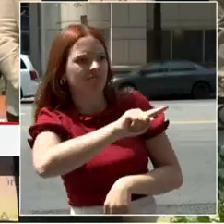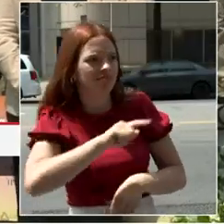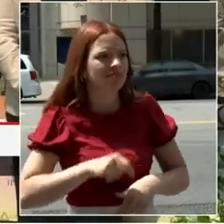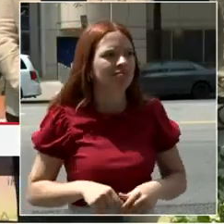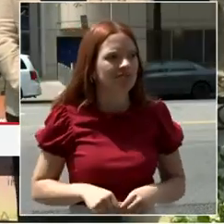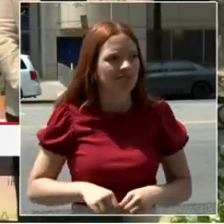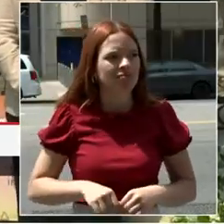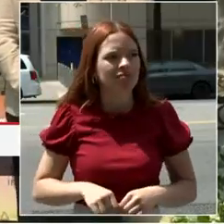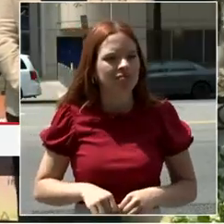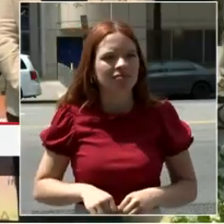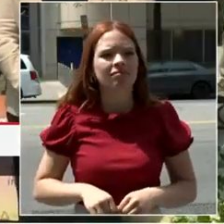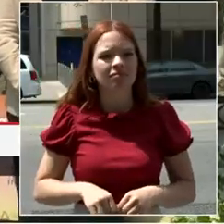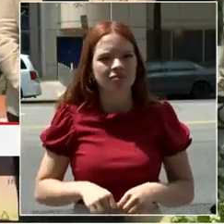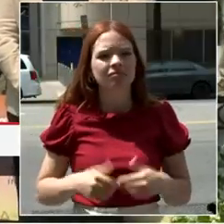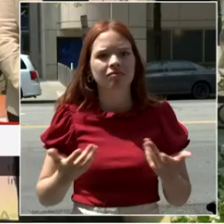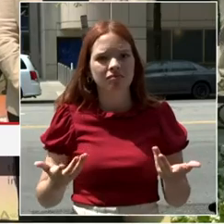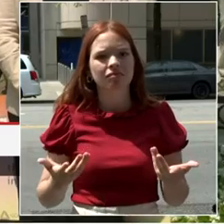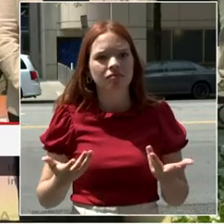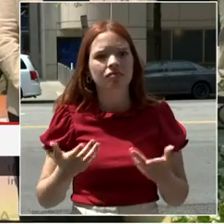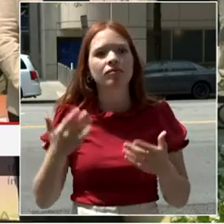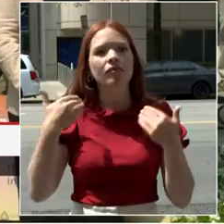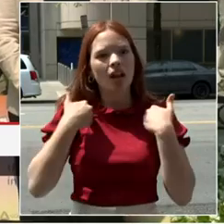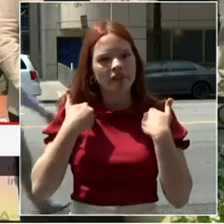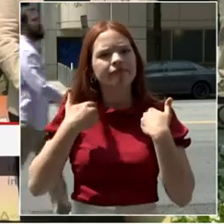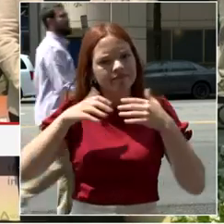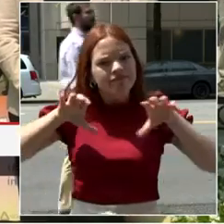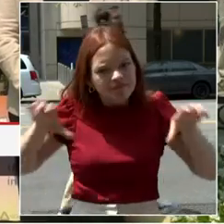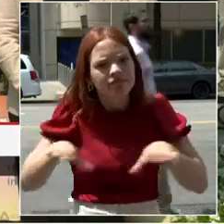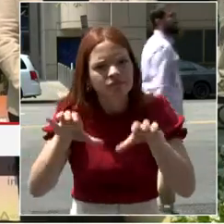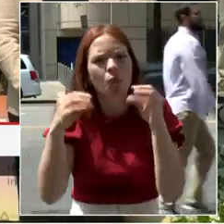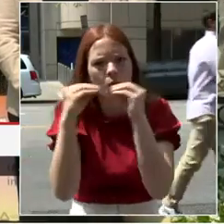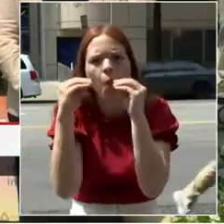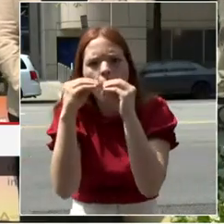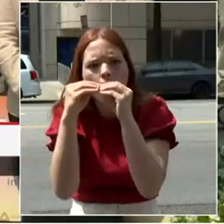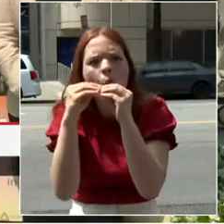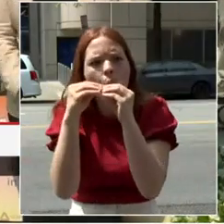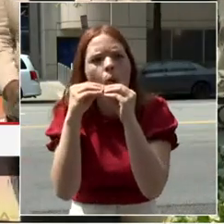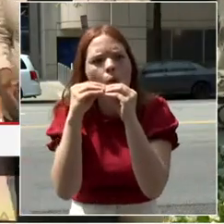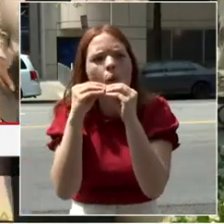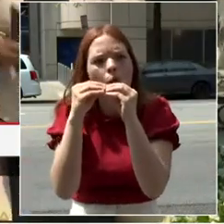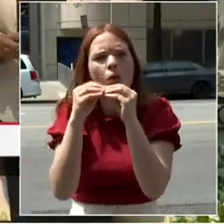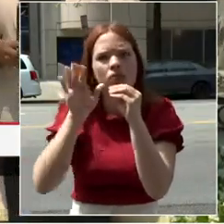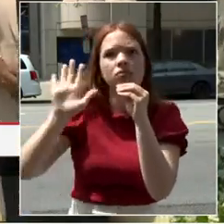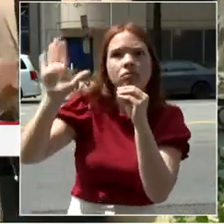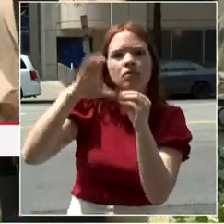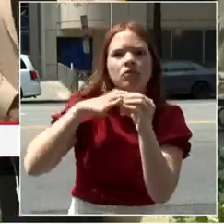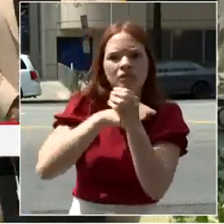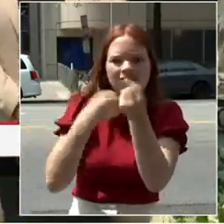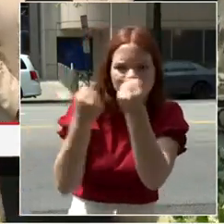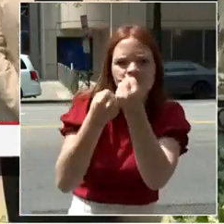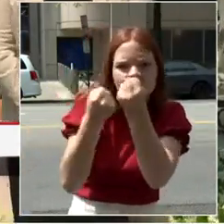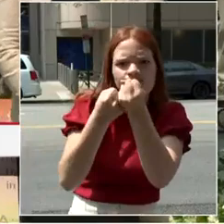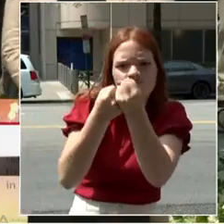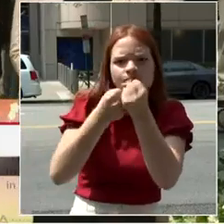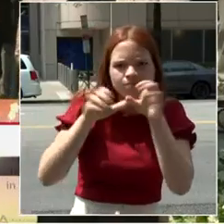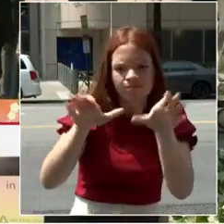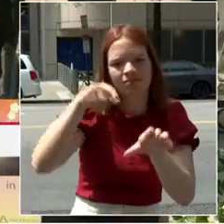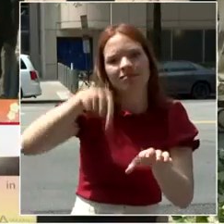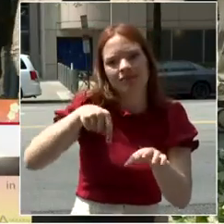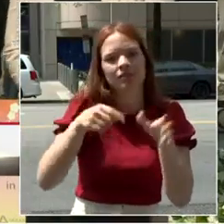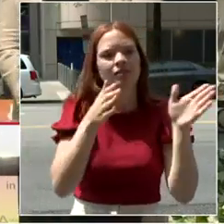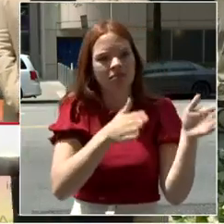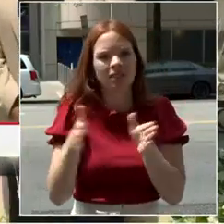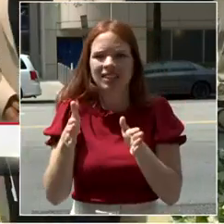assured that there will be action by the council to support this DC action plan, Madam Mayor. And it's absolutely